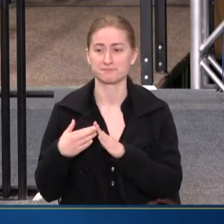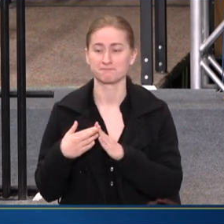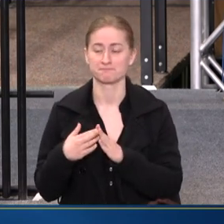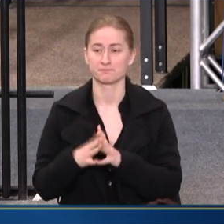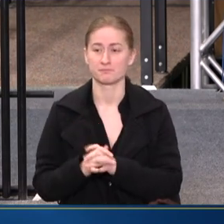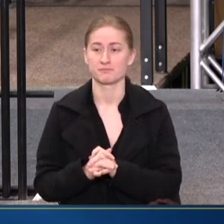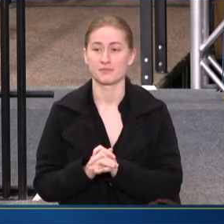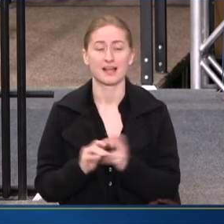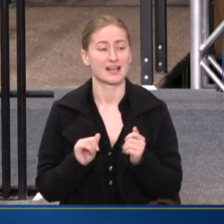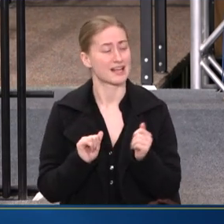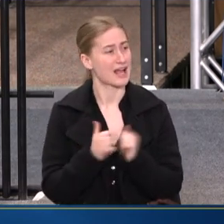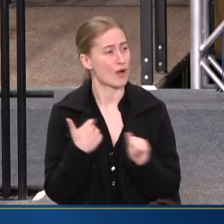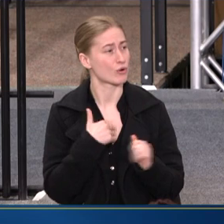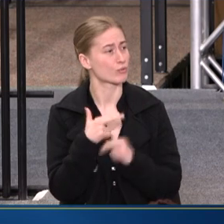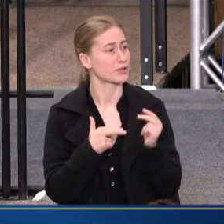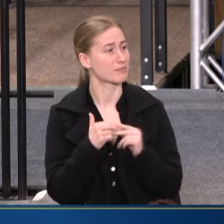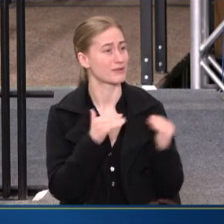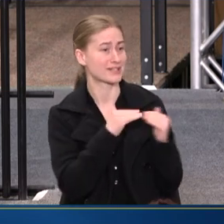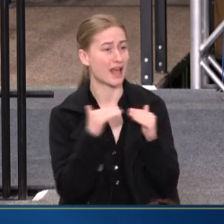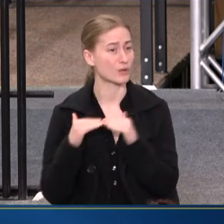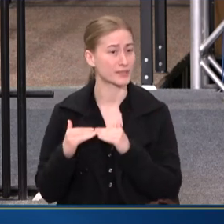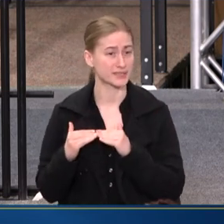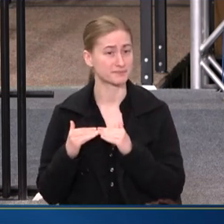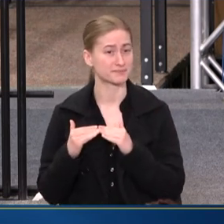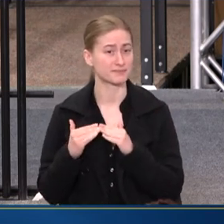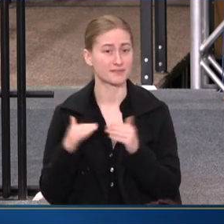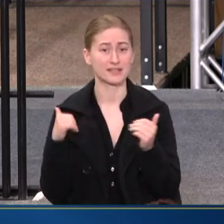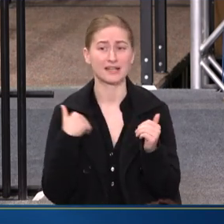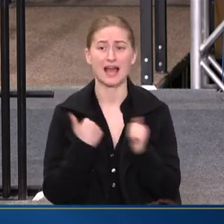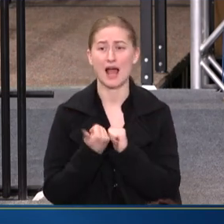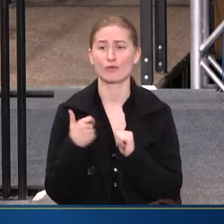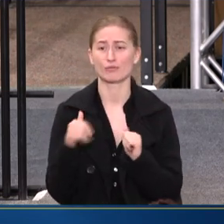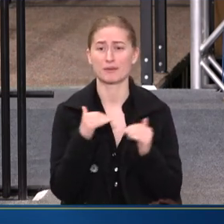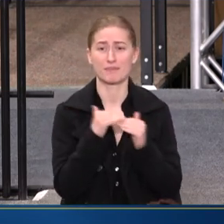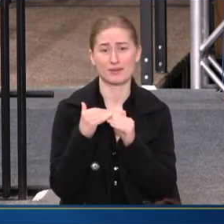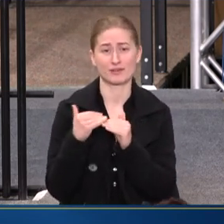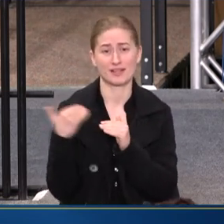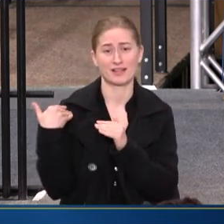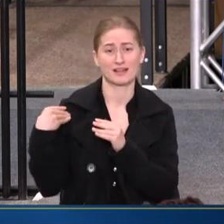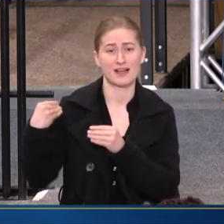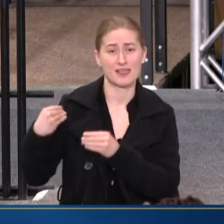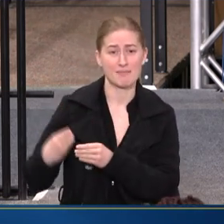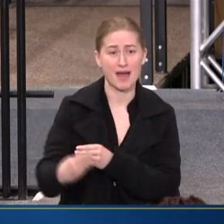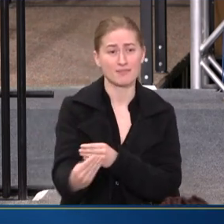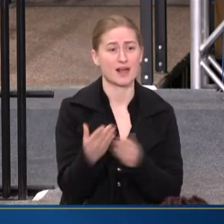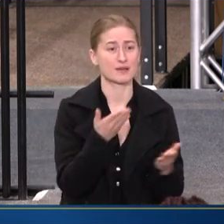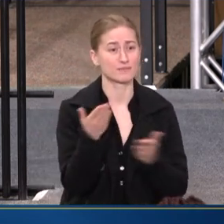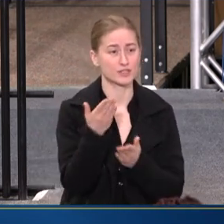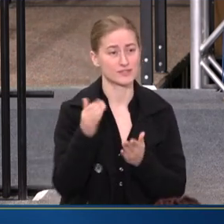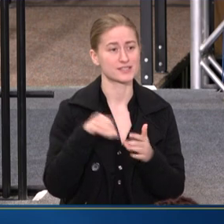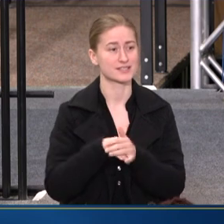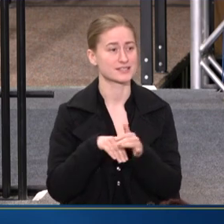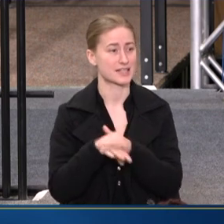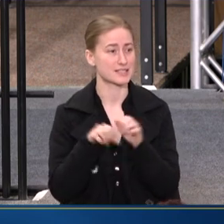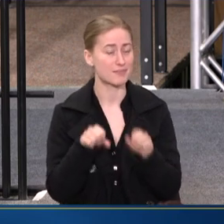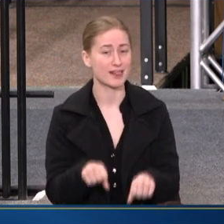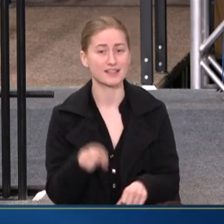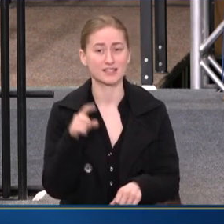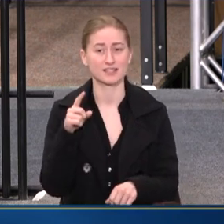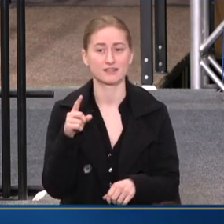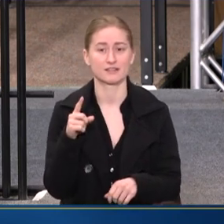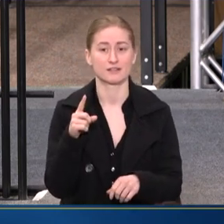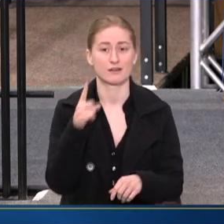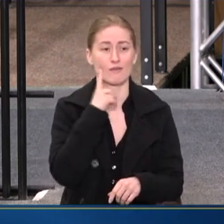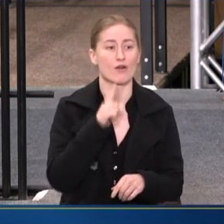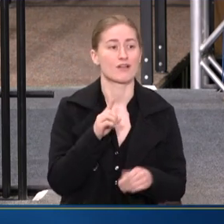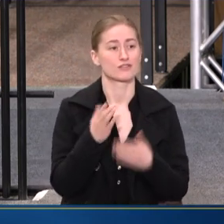AND HOW ARE WE BUILDING EQUITY? HOW ARE WE BUILDING THAT PIPELINE OF SERVICES AND ACCESSIBILITY TO SERVICES